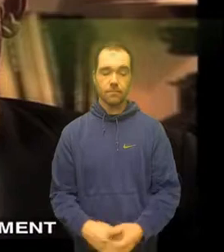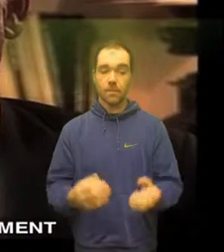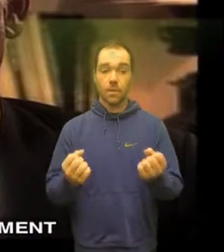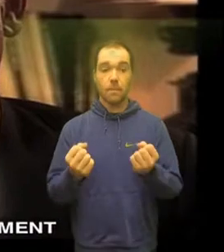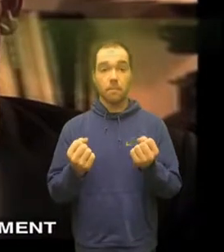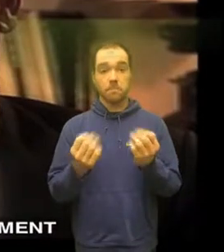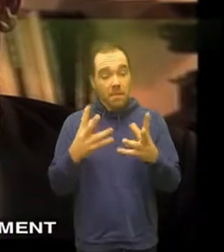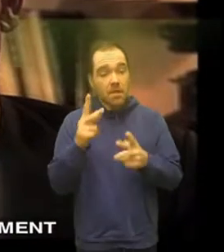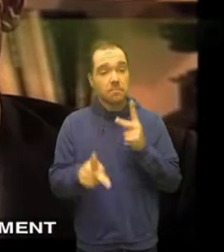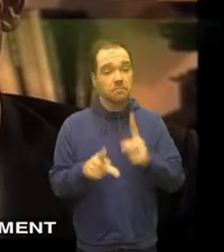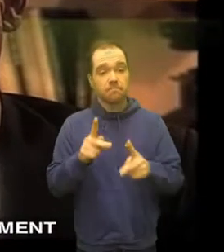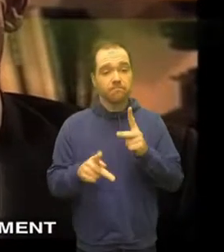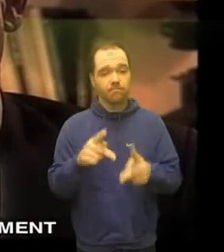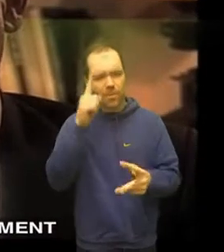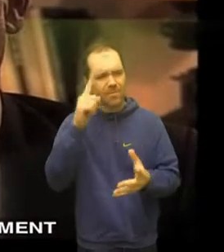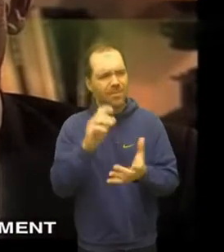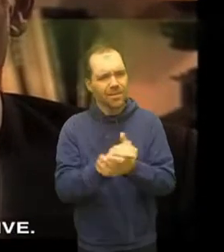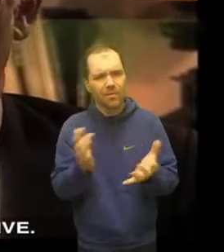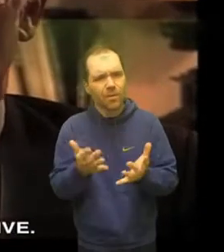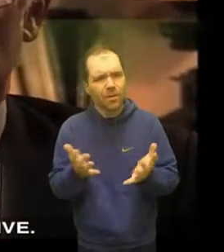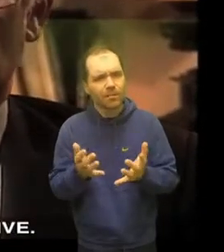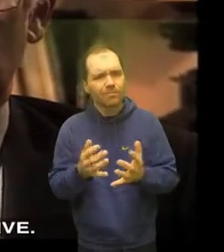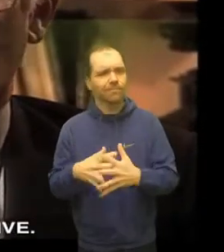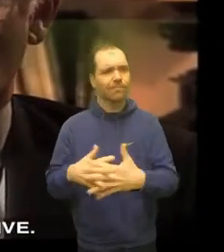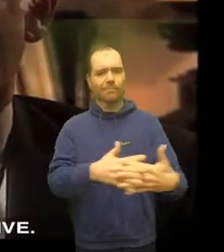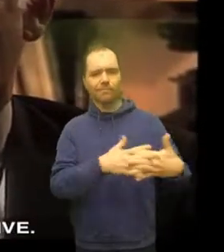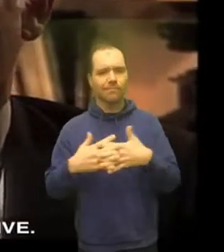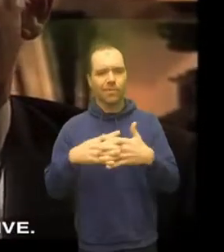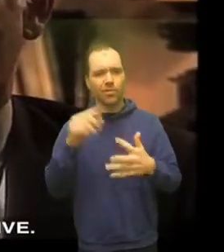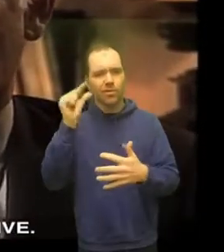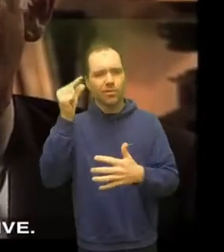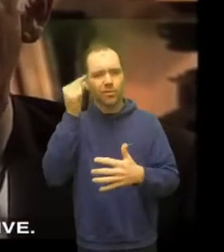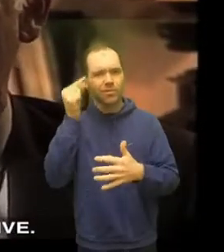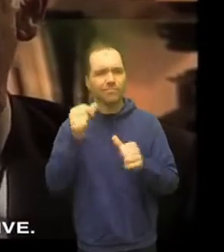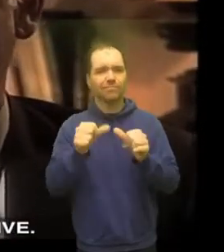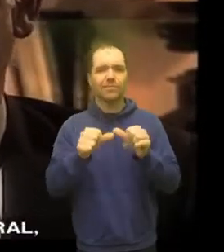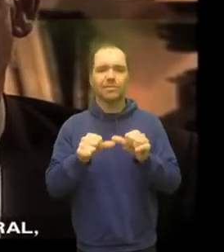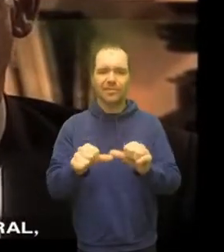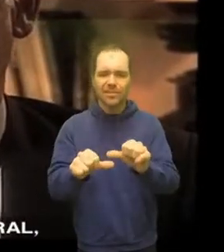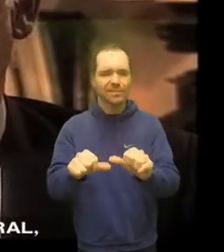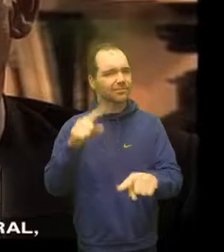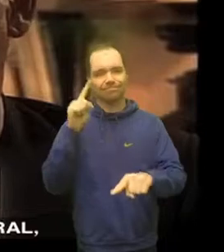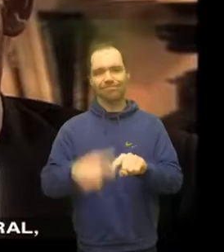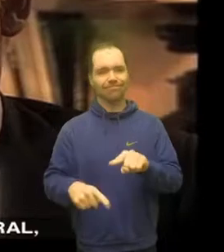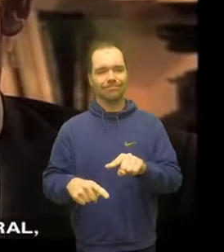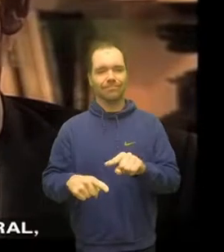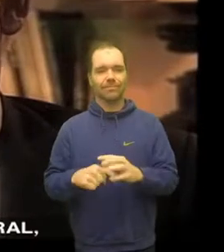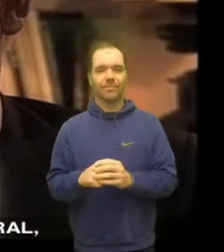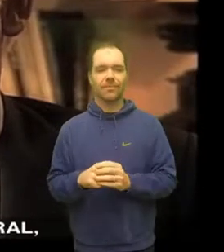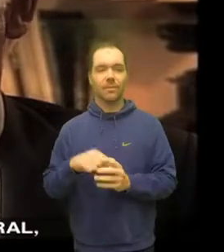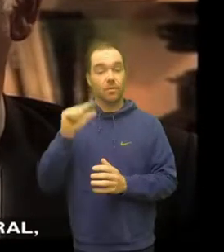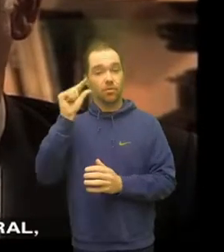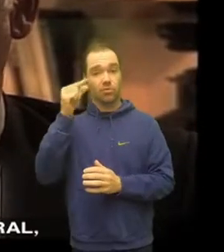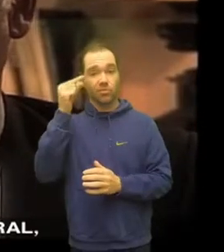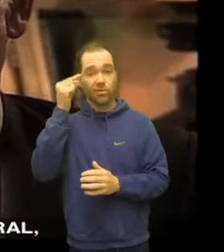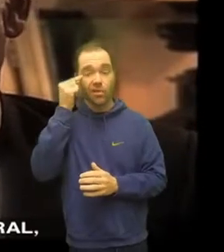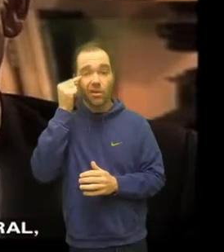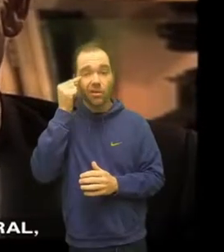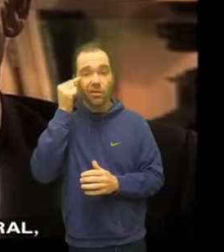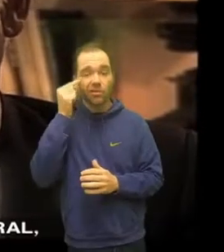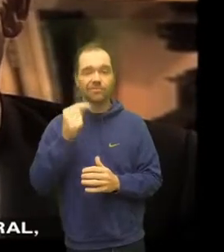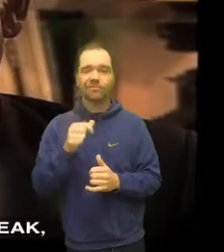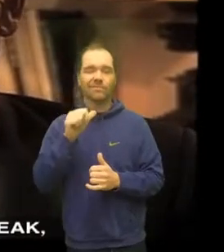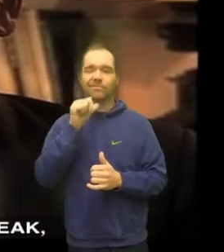certainly believed that the American experiment couldn't possibly survive it was remarkably